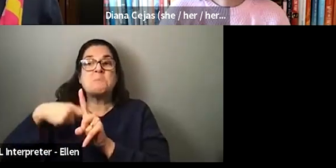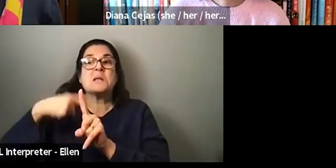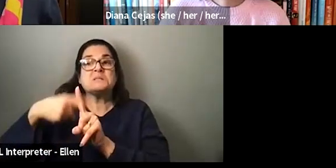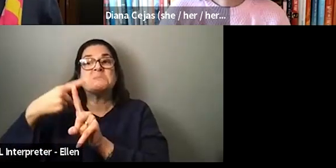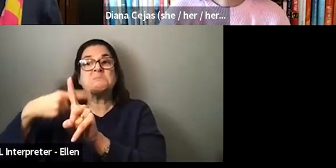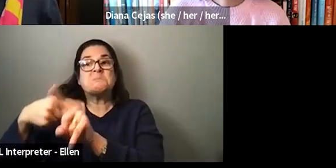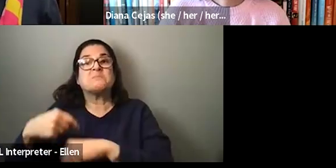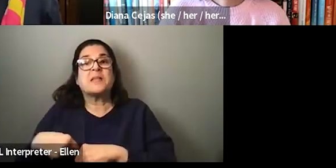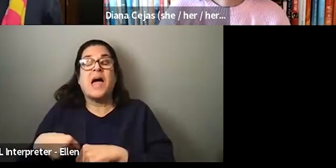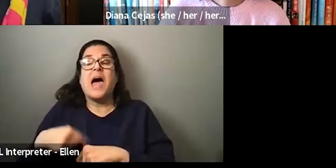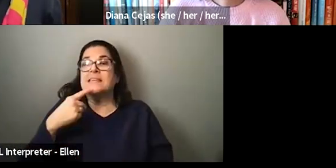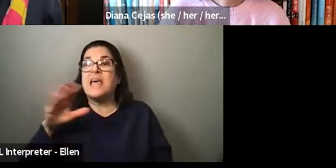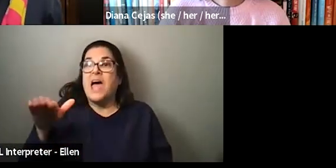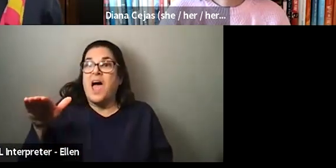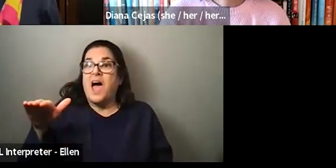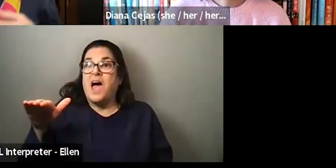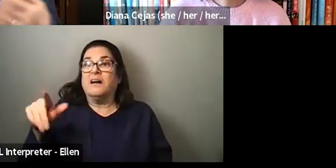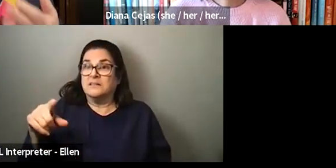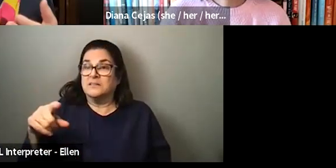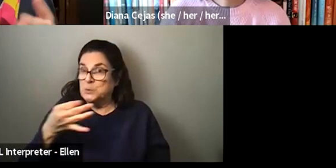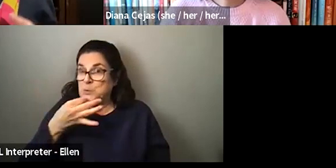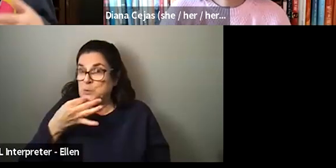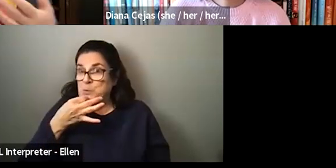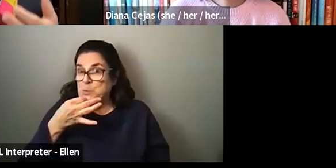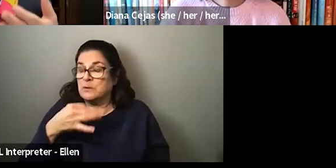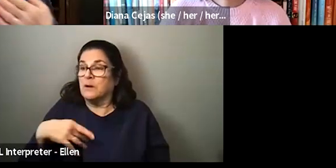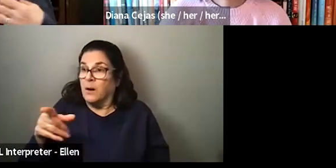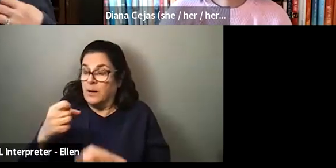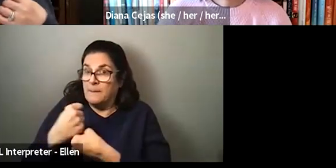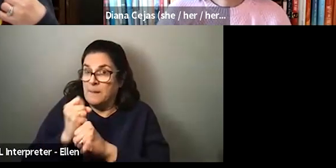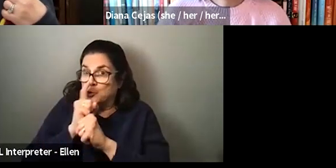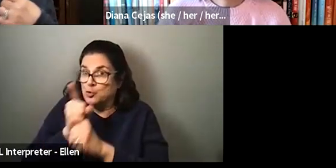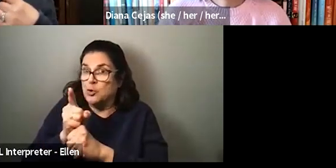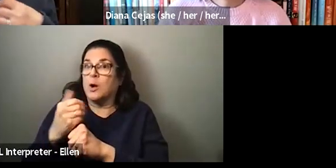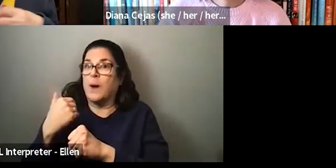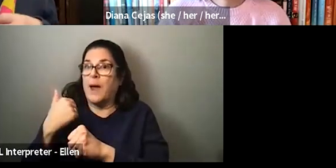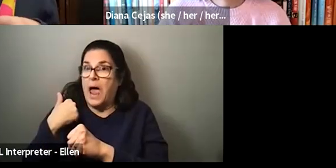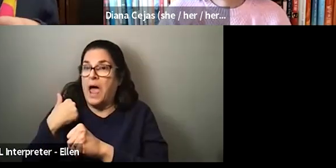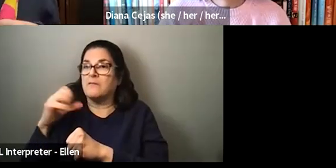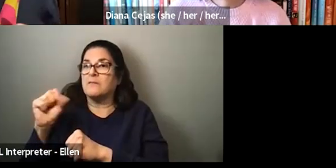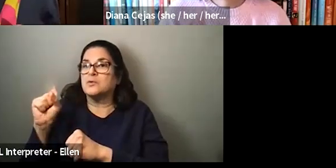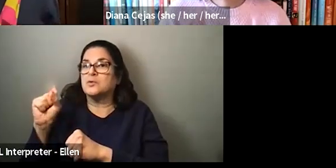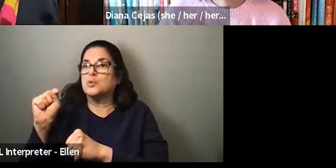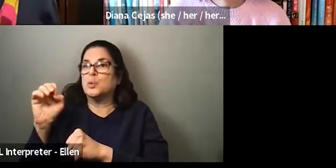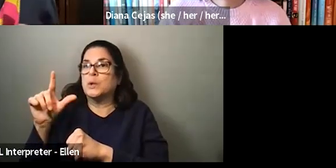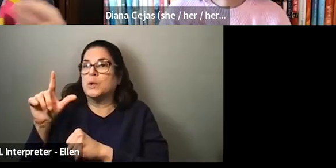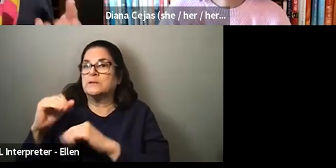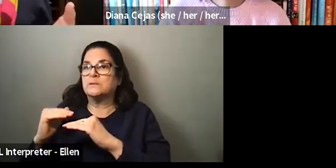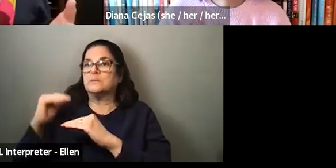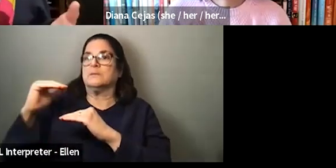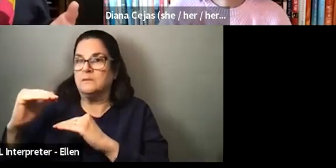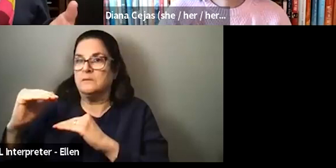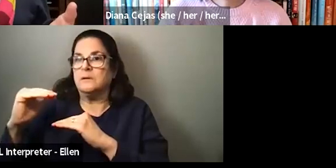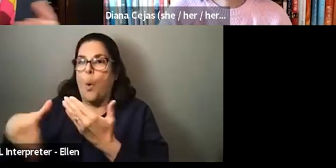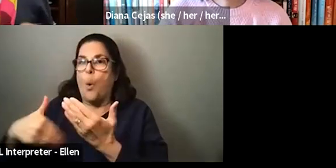Hey, you know, that, that time is really soon. I said, I just need to make sure that we get step stools in all of the delivery rooms, you know, um, before